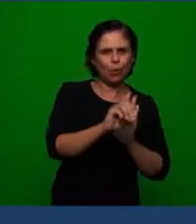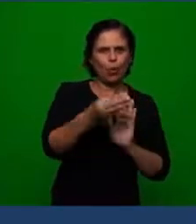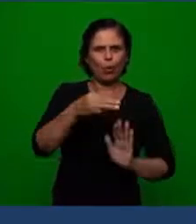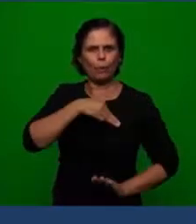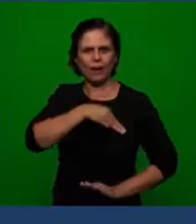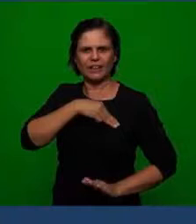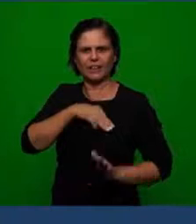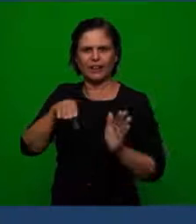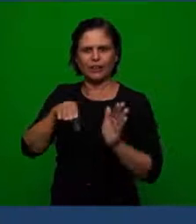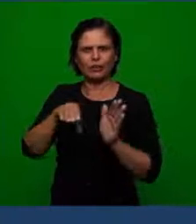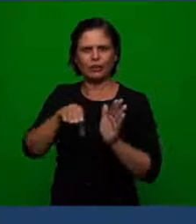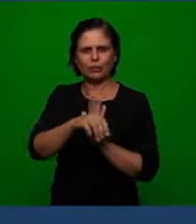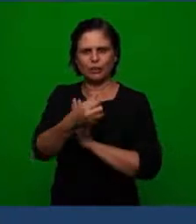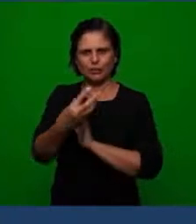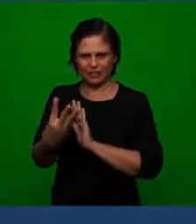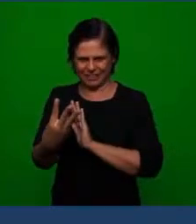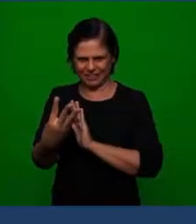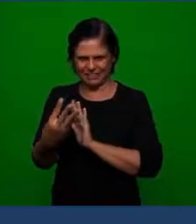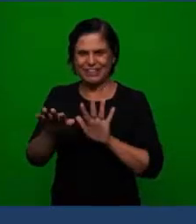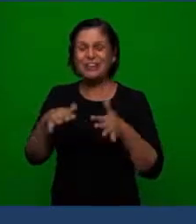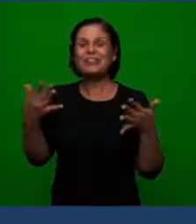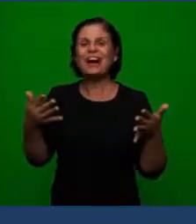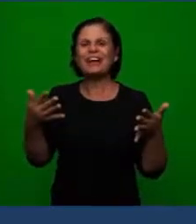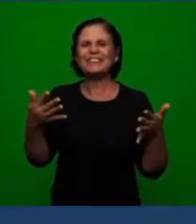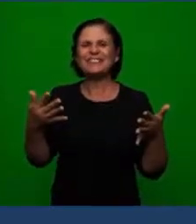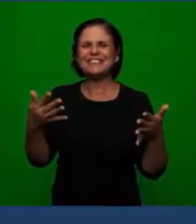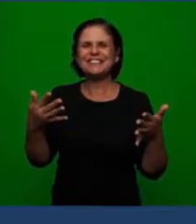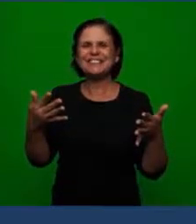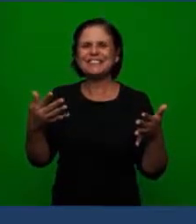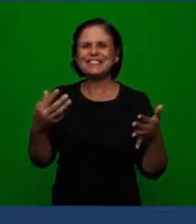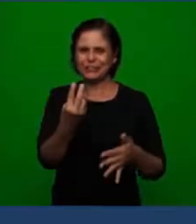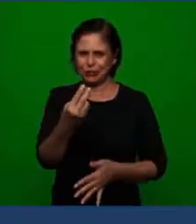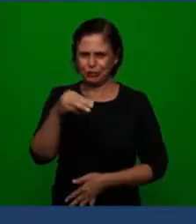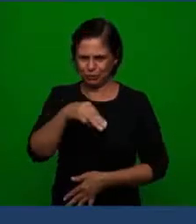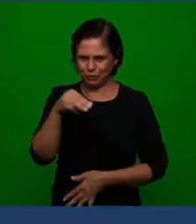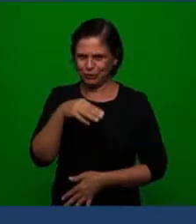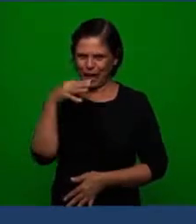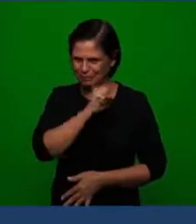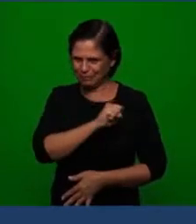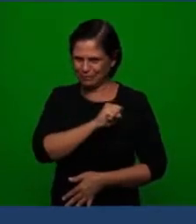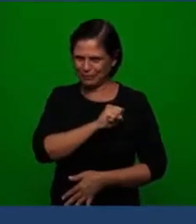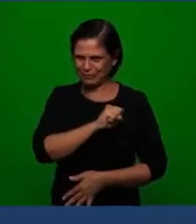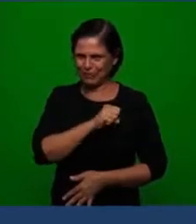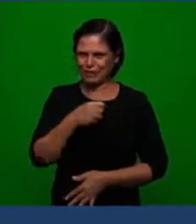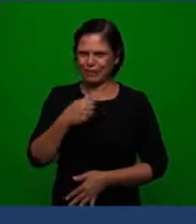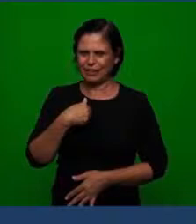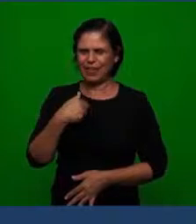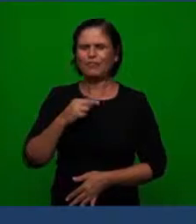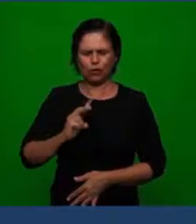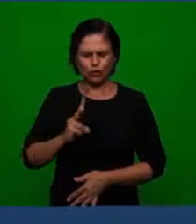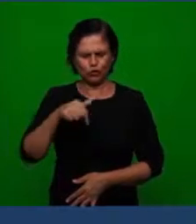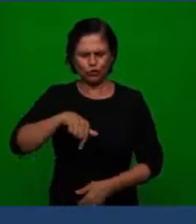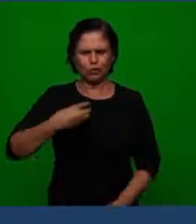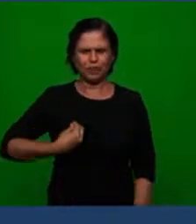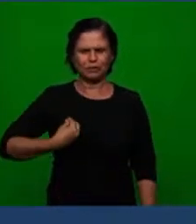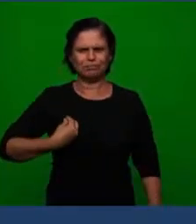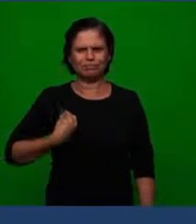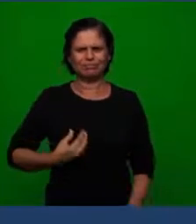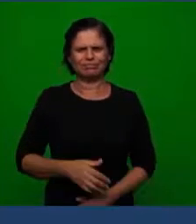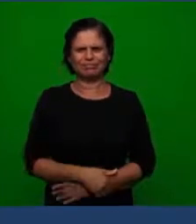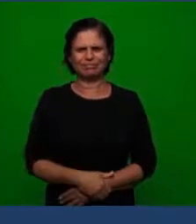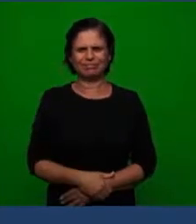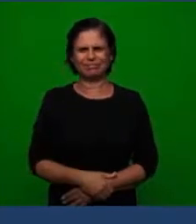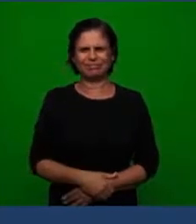chapter 13 of Matthew so let's read so do you think that the bread will have